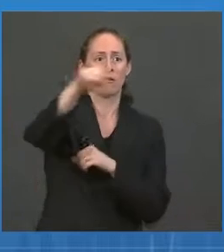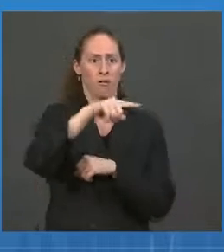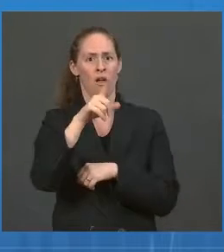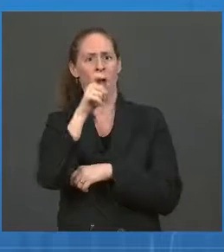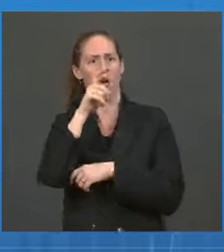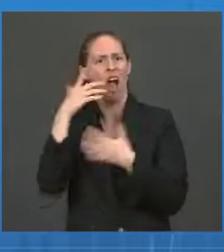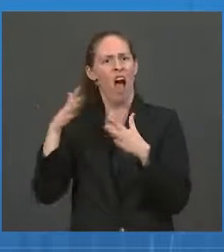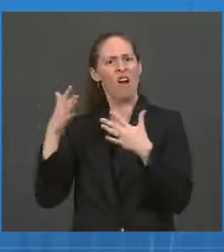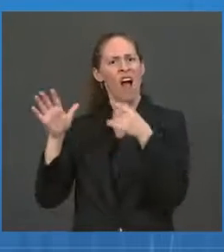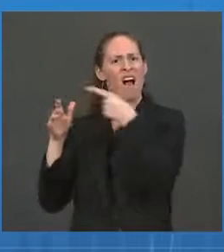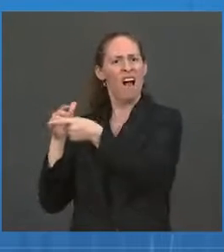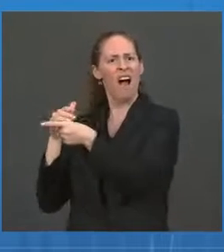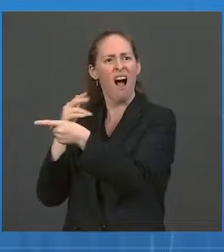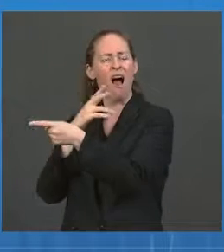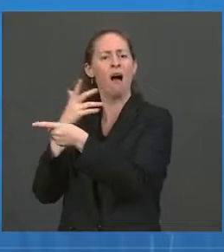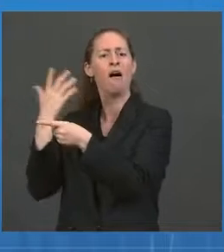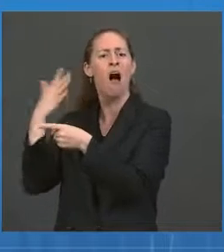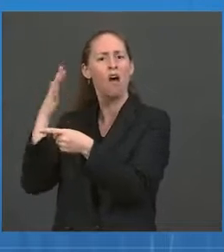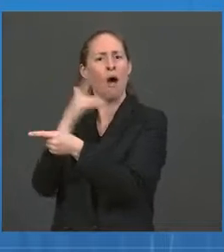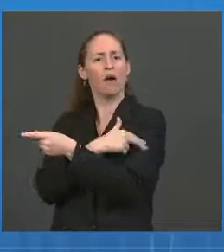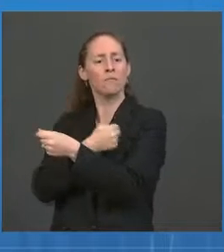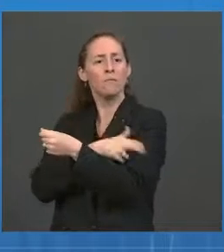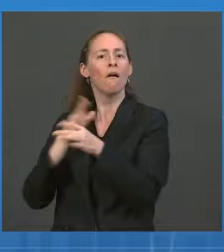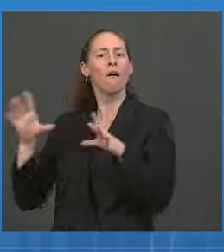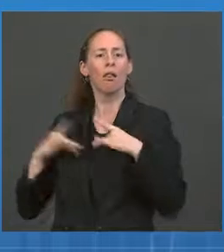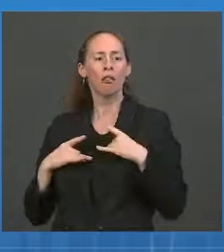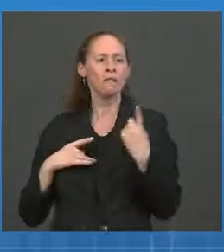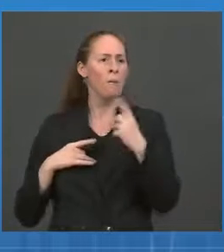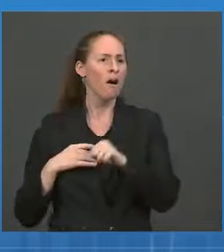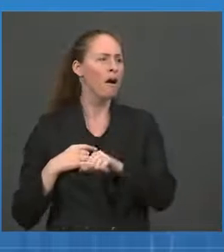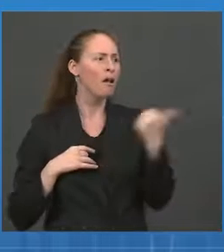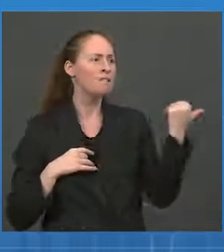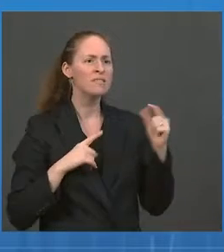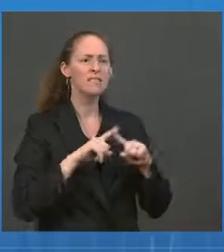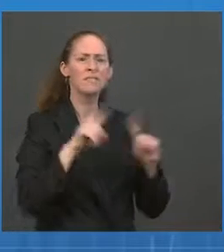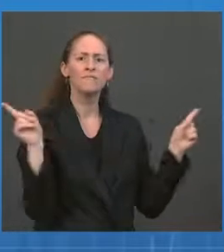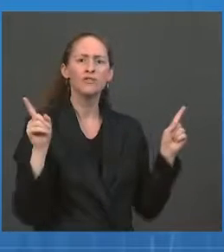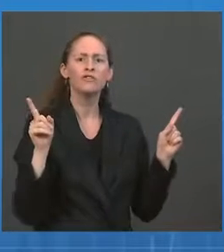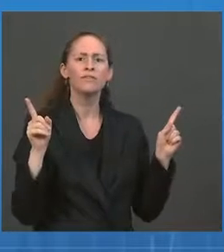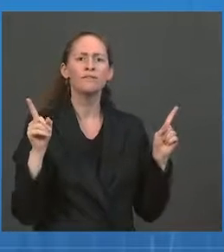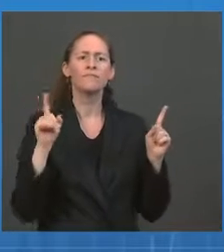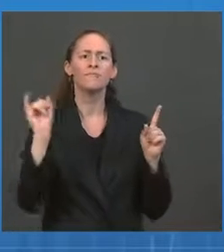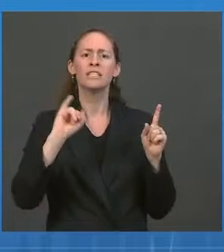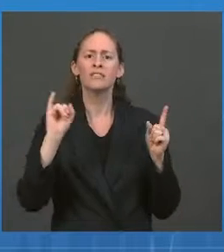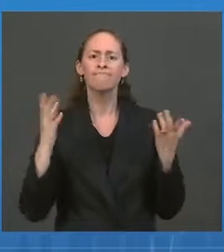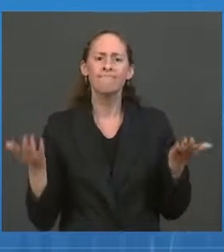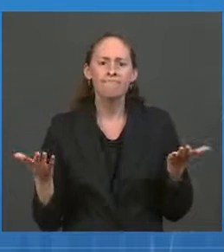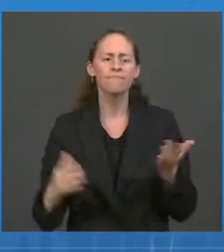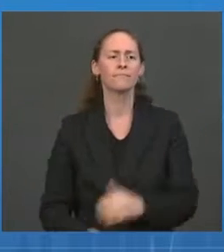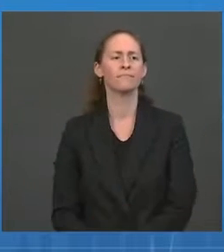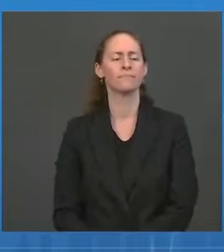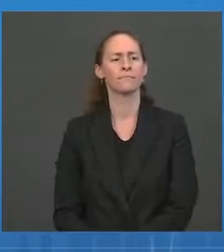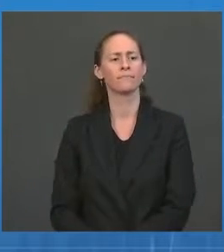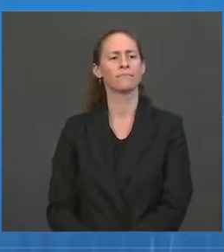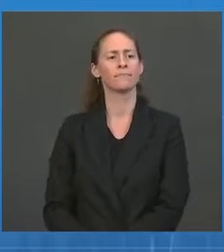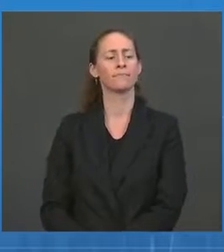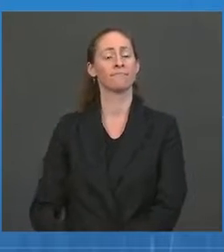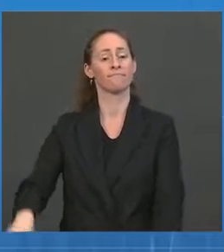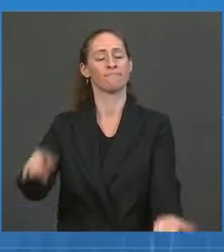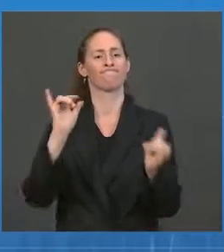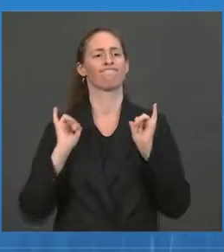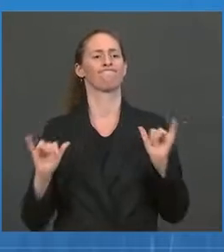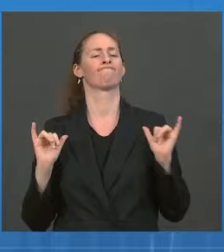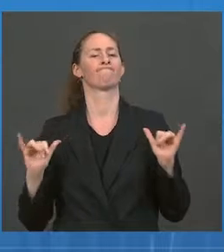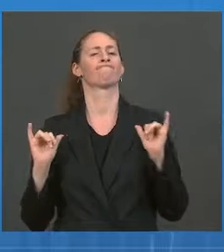after going down for several years in a row. The pandemic and these key studies have reminded us about the importance of